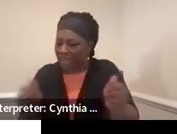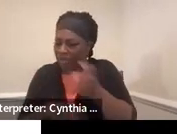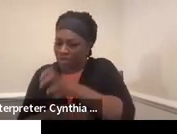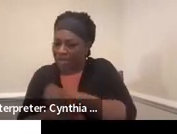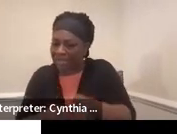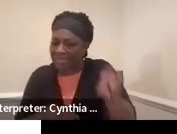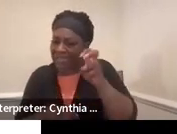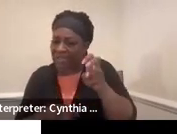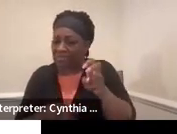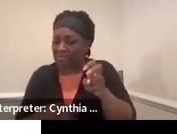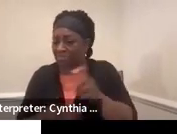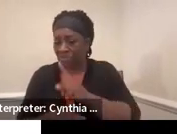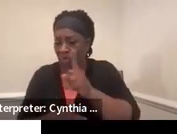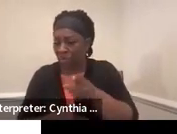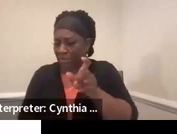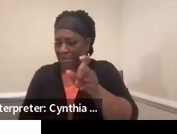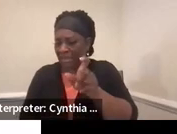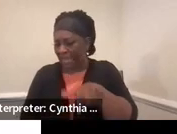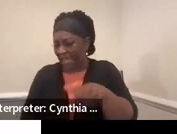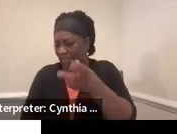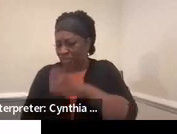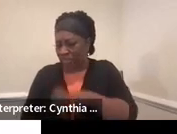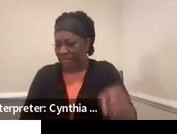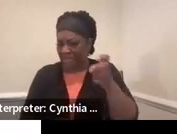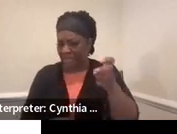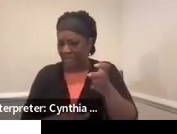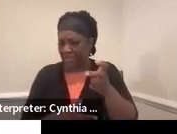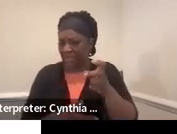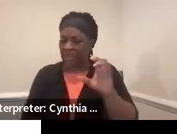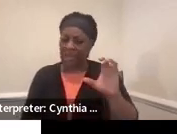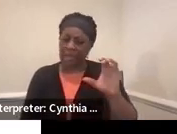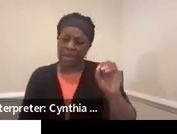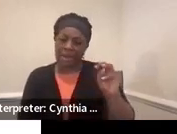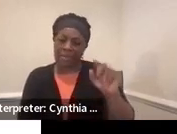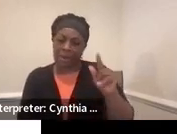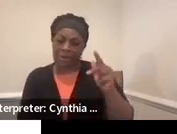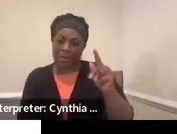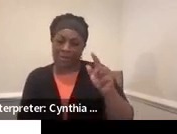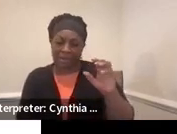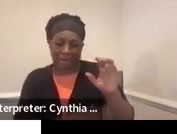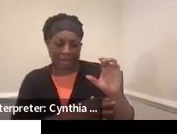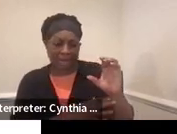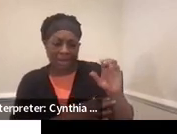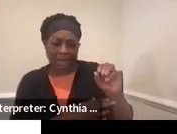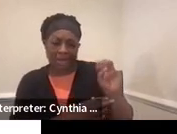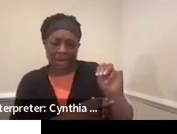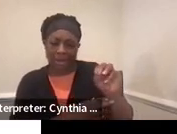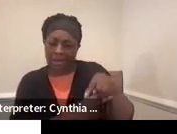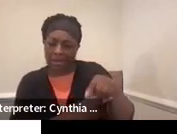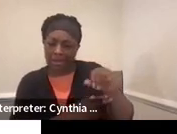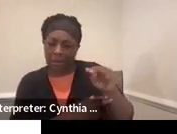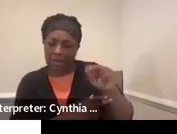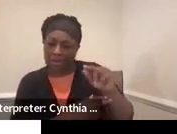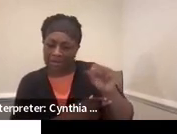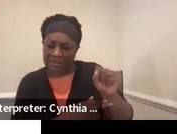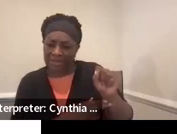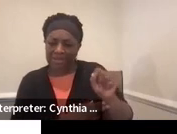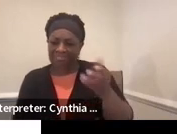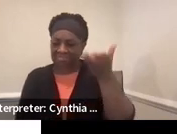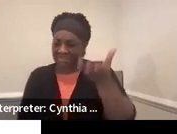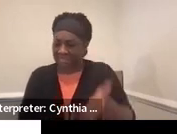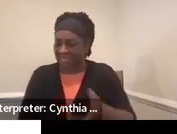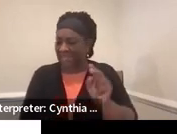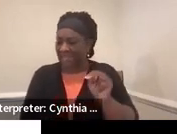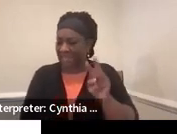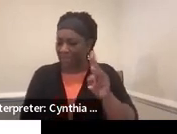transition components, NAWIAs, MEAs, the WISC, Wyatts, Woodcock-Johnson,